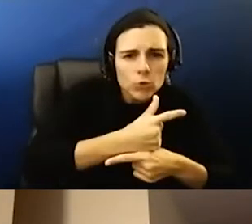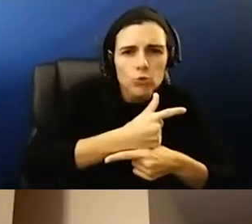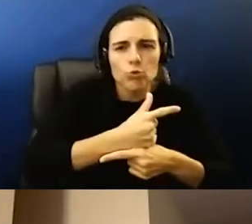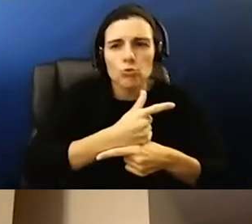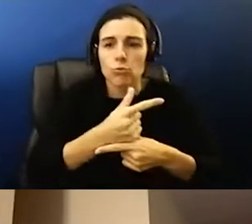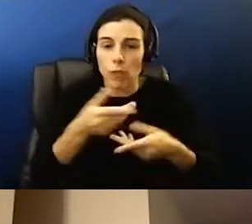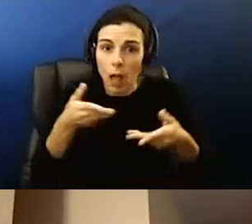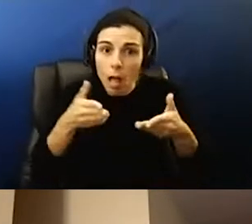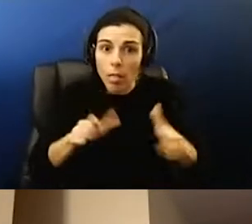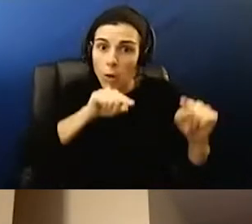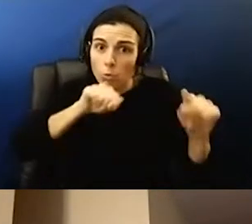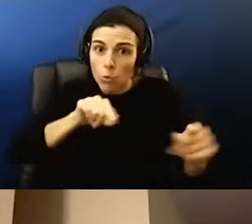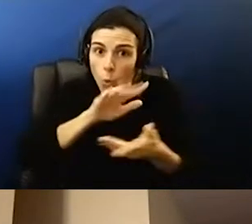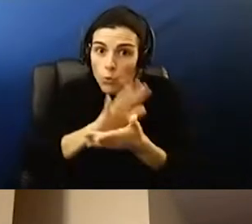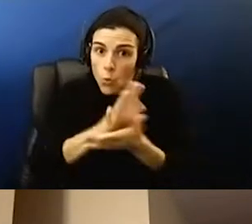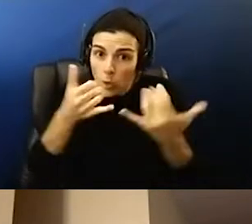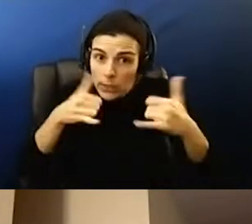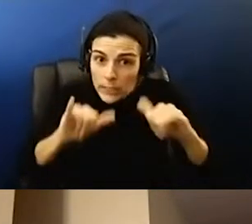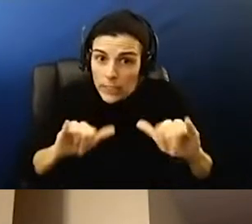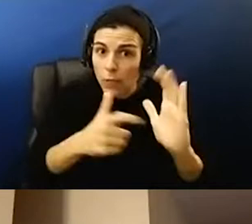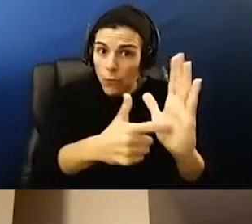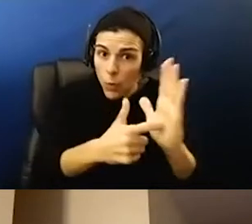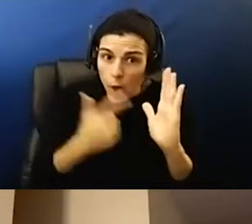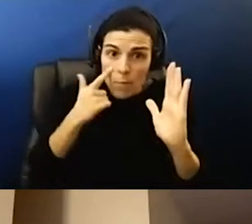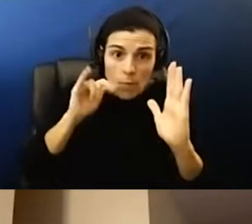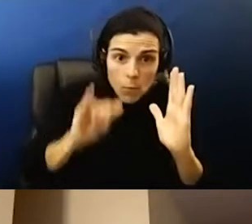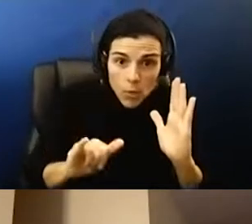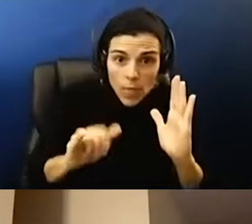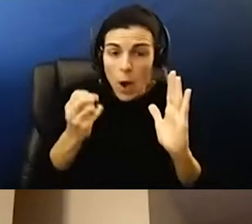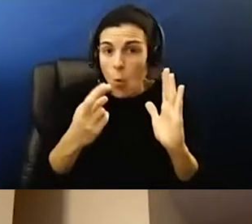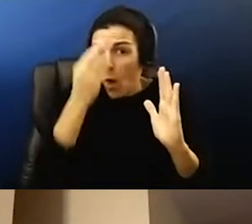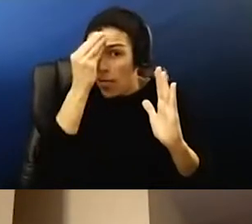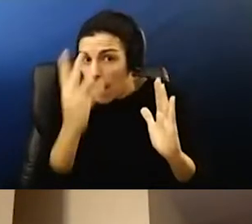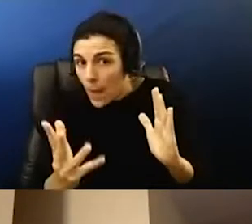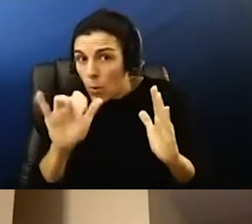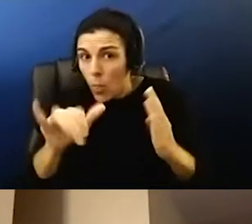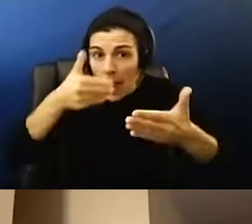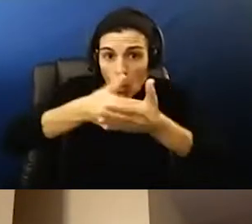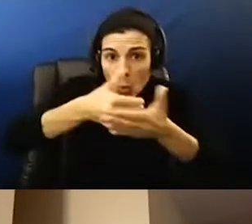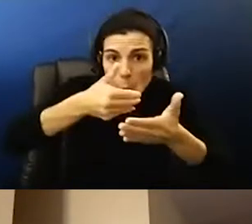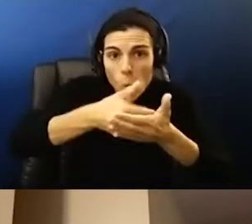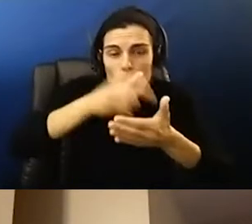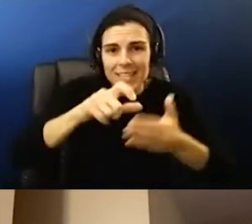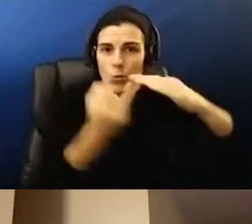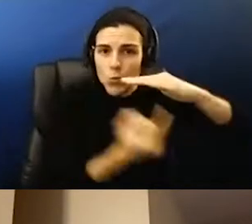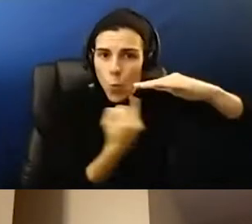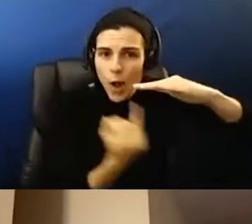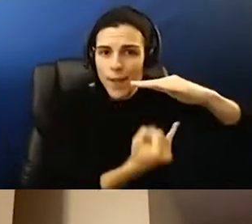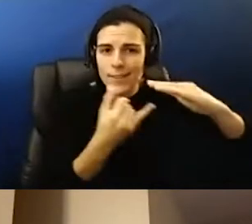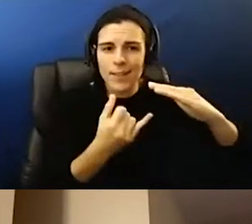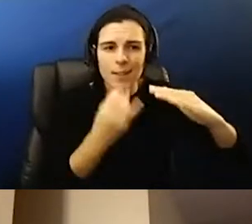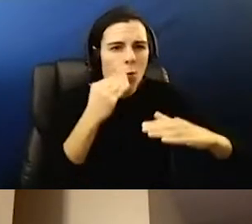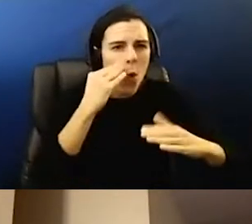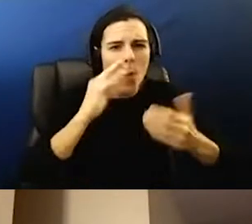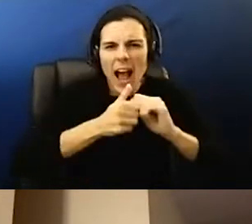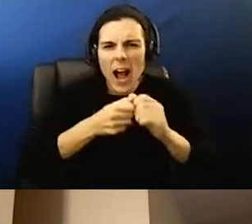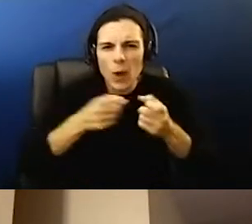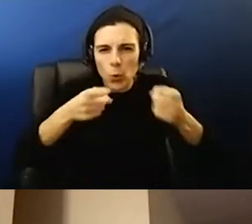in person? Is there a requirement? Do we do we let them know, hey, that close contact needs to be isolated at home? How do we deal with that?